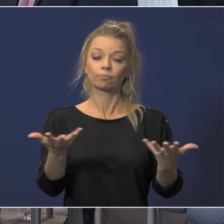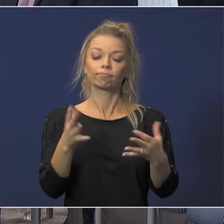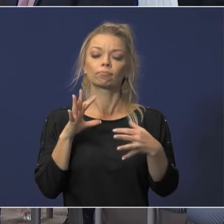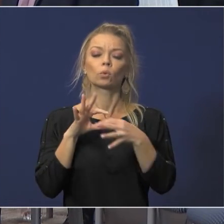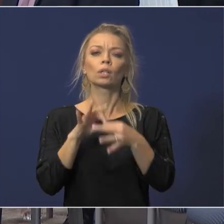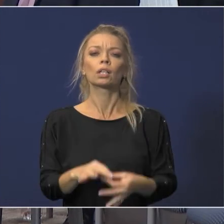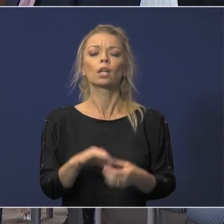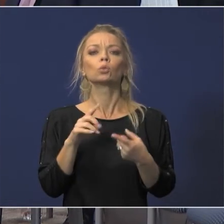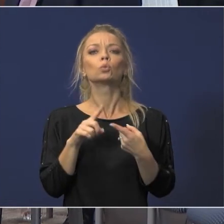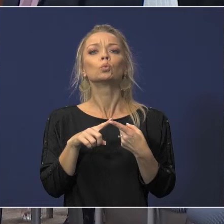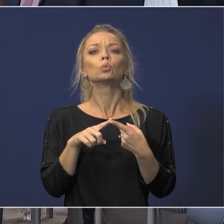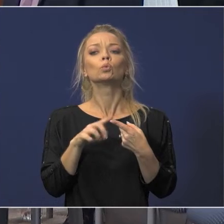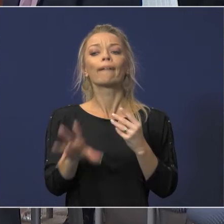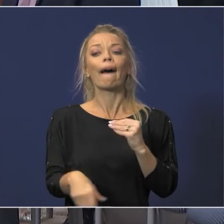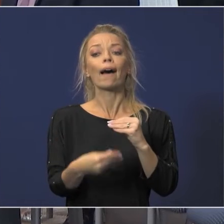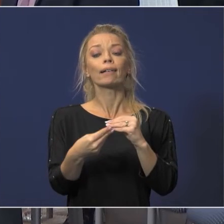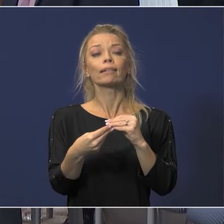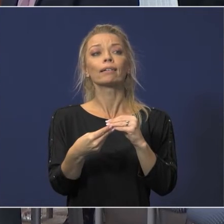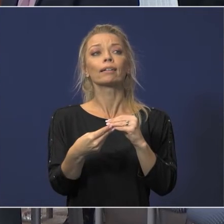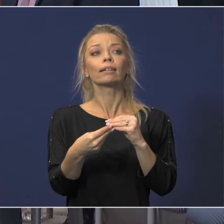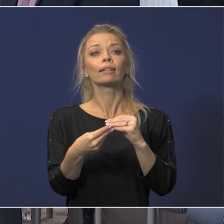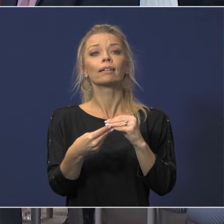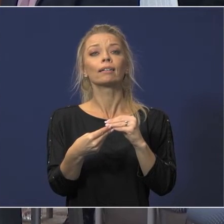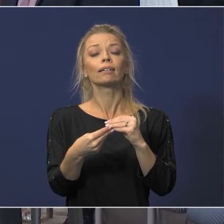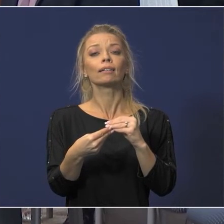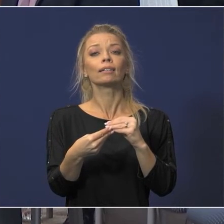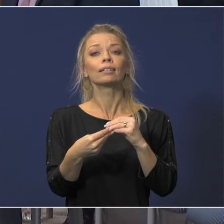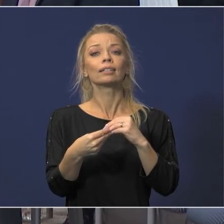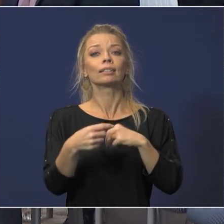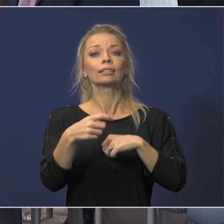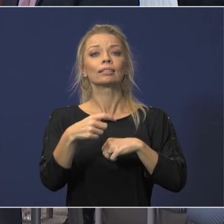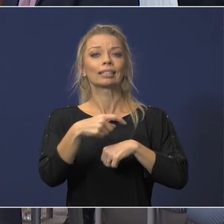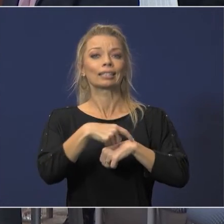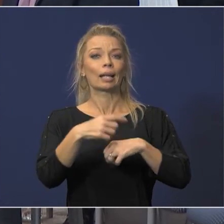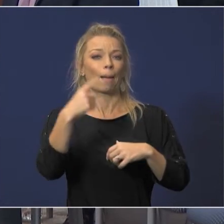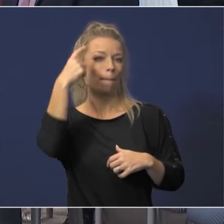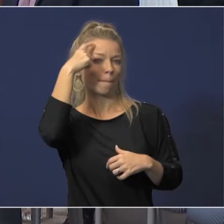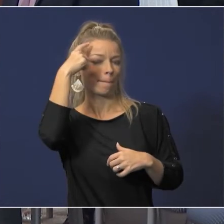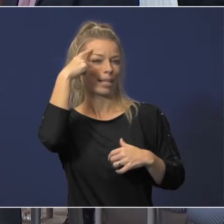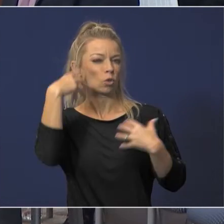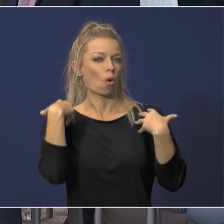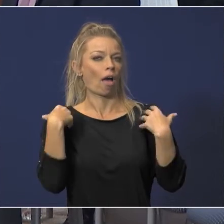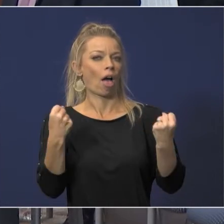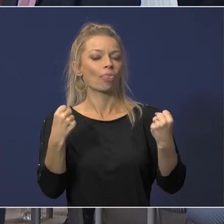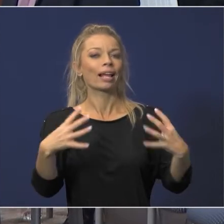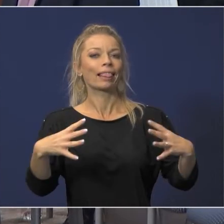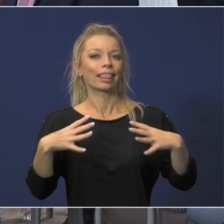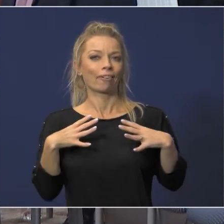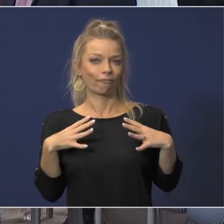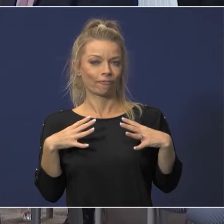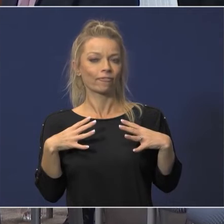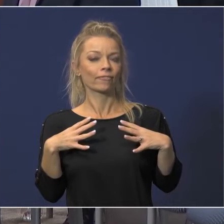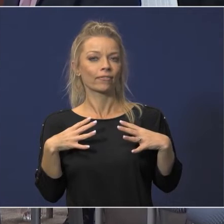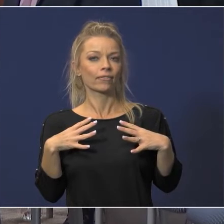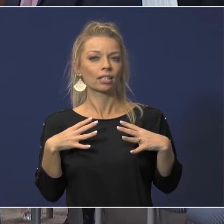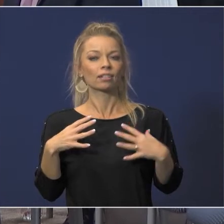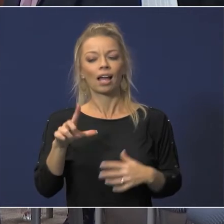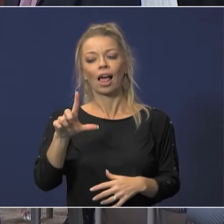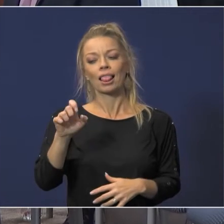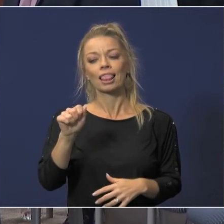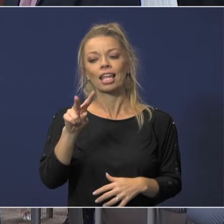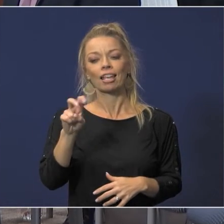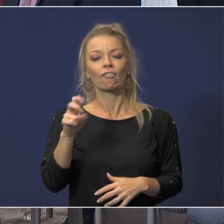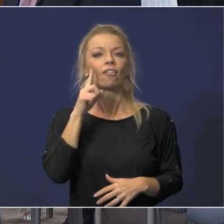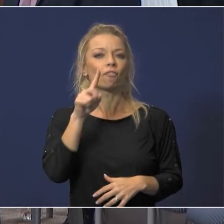to adding leave mental health leave for employees um it's a